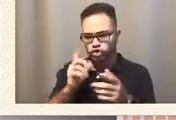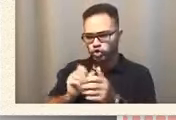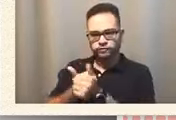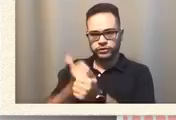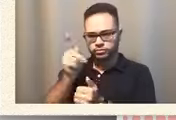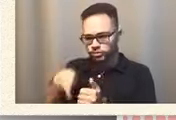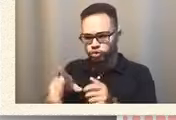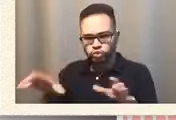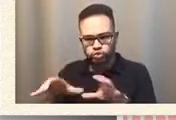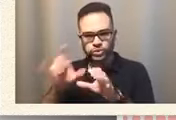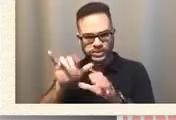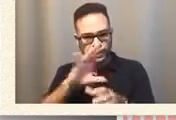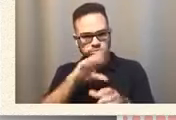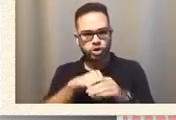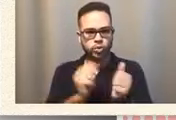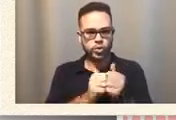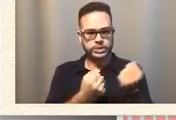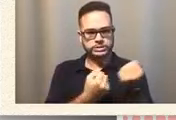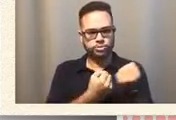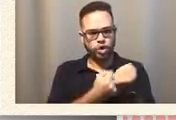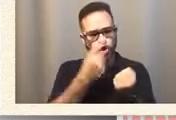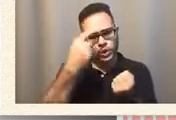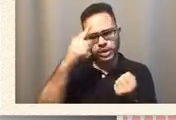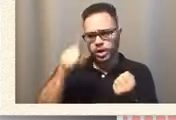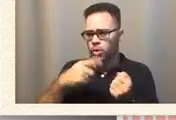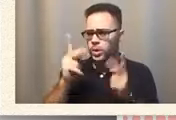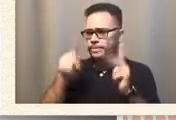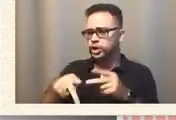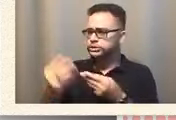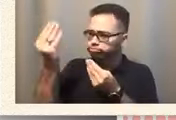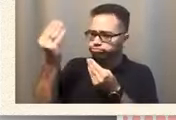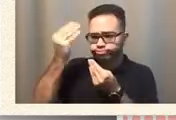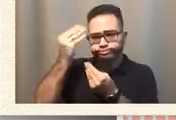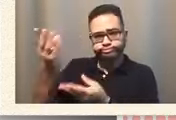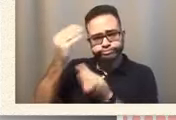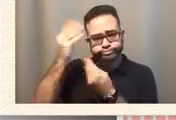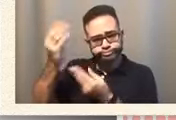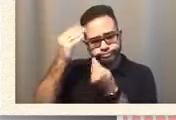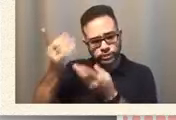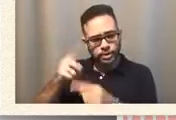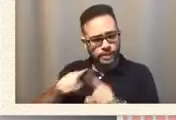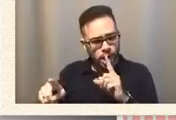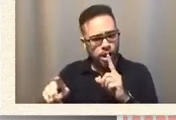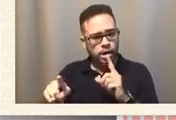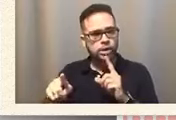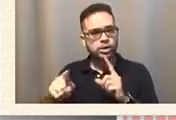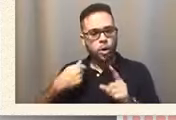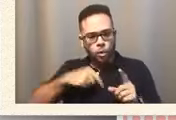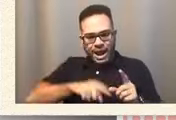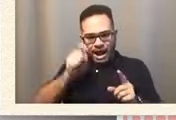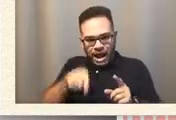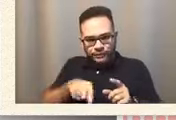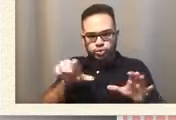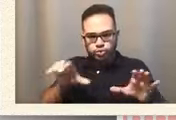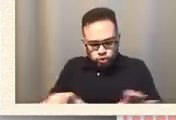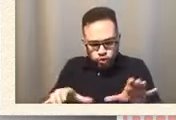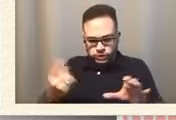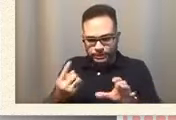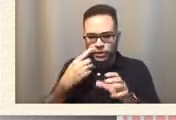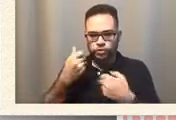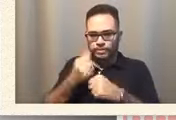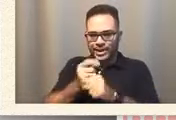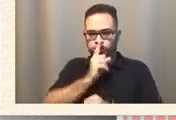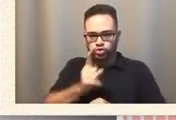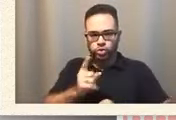well. We think it's only just somebody giving us the information. Right. What actions do we take to ensure that we follow